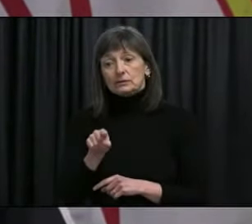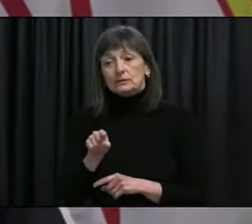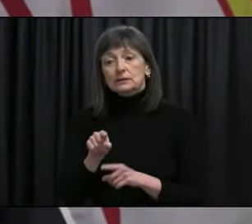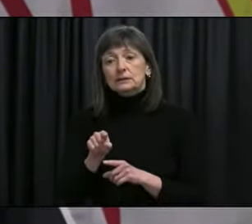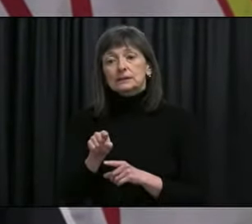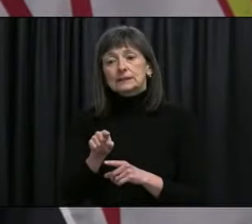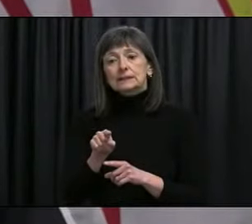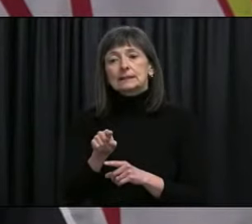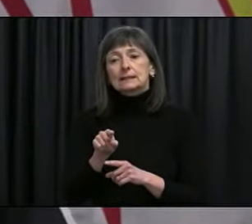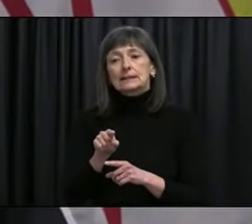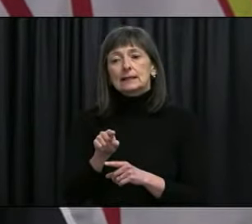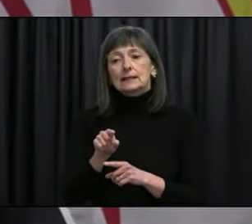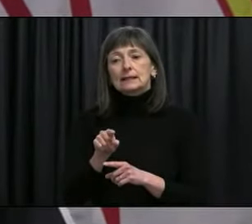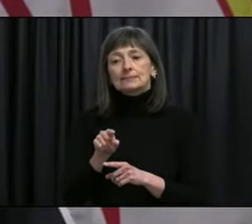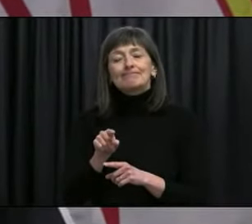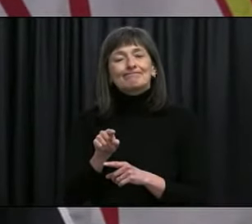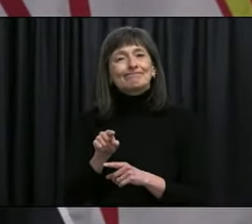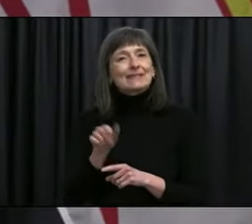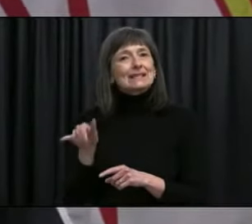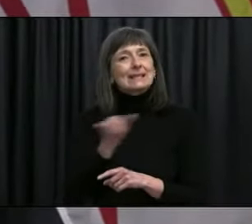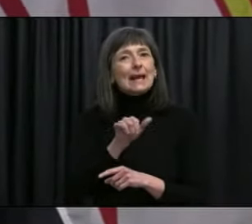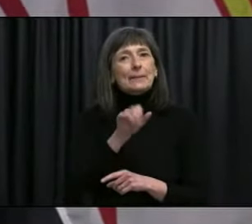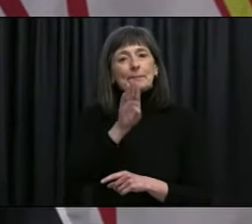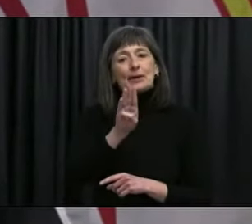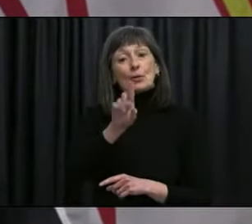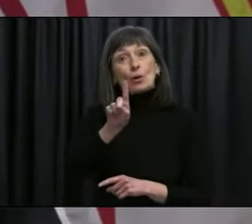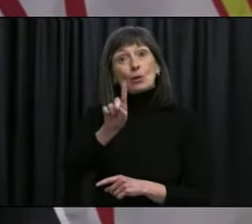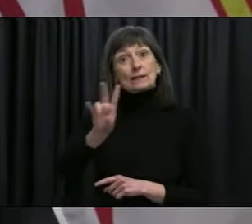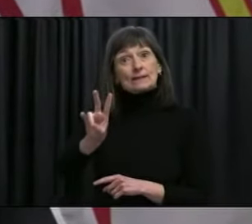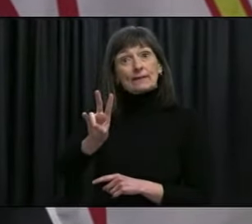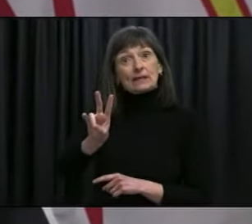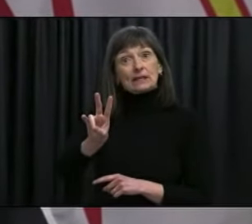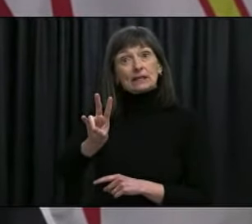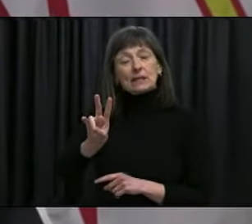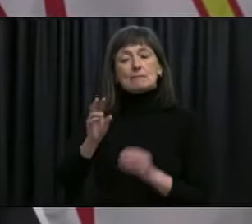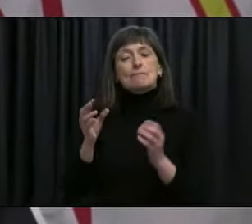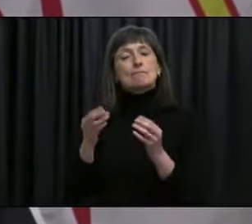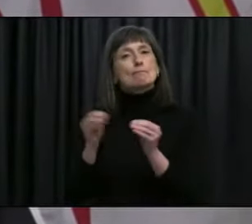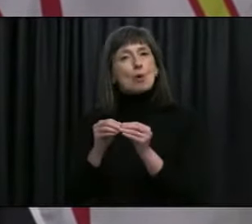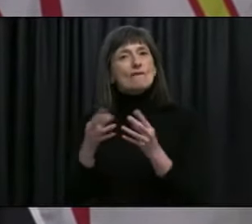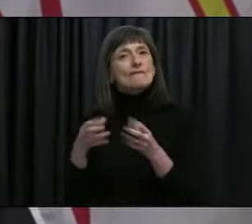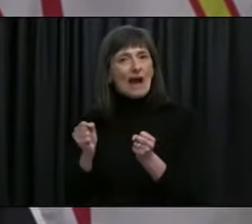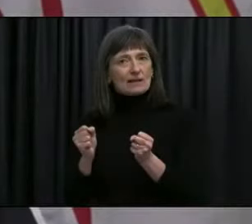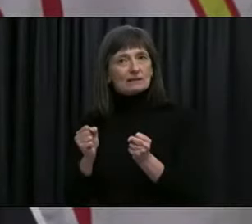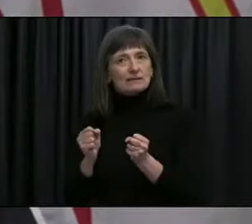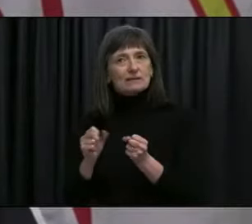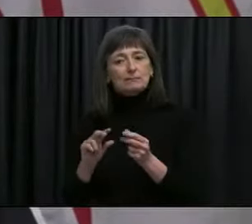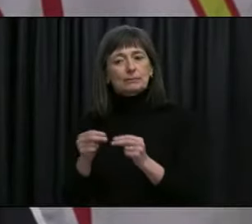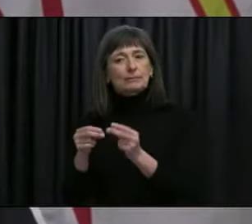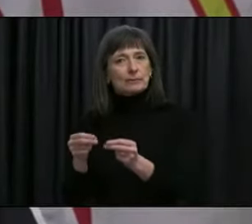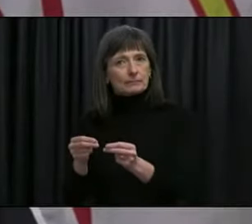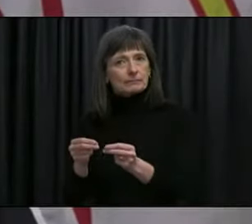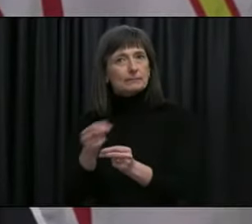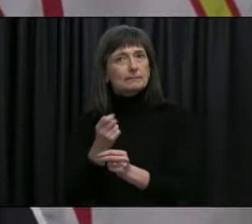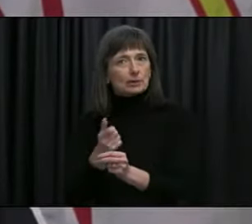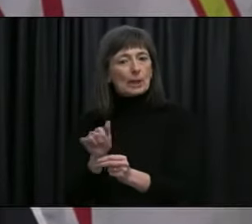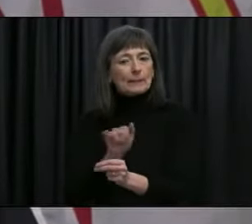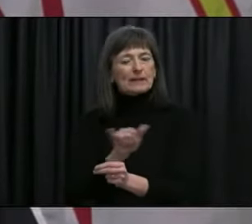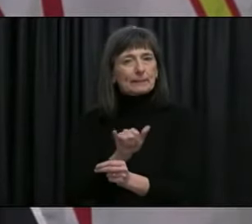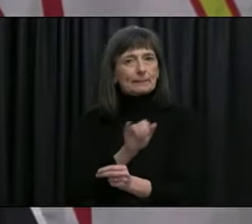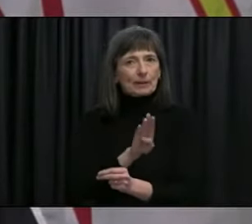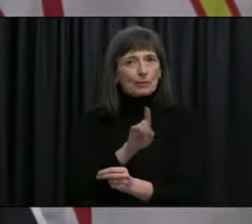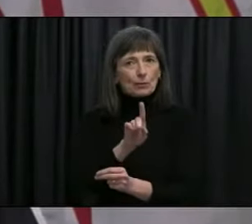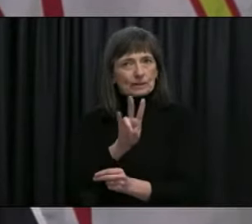mutations so that it can spread a little bit more easily than, than the other, uh, than the original, uh, COVID variant. Um,